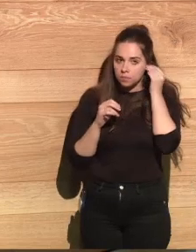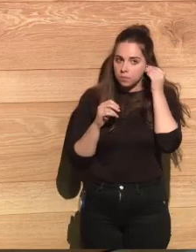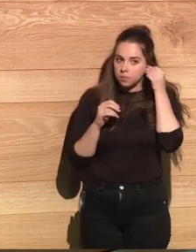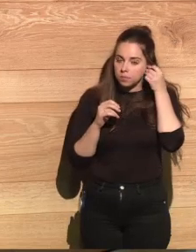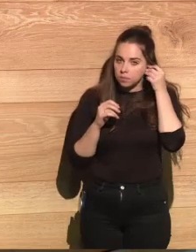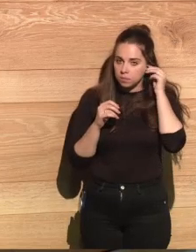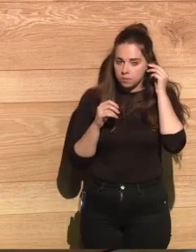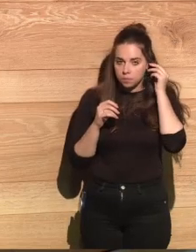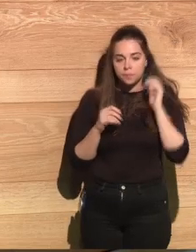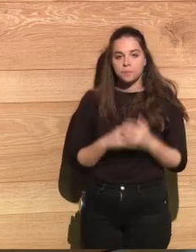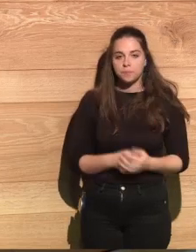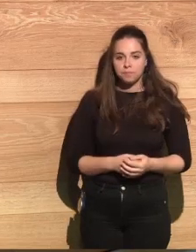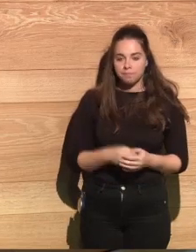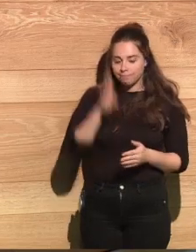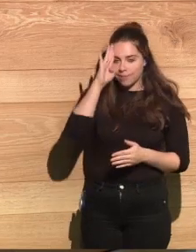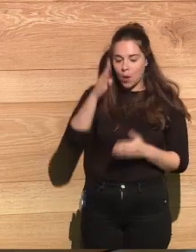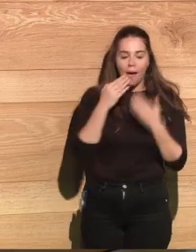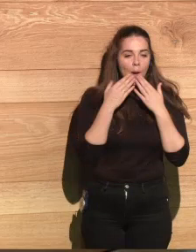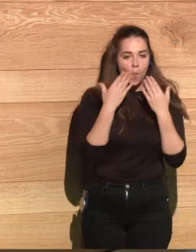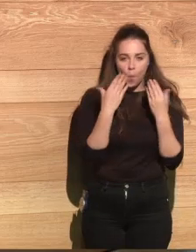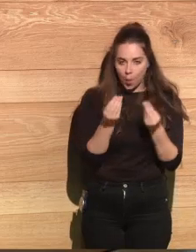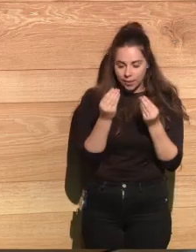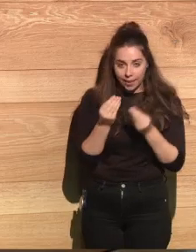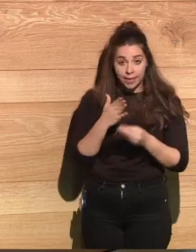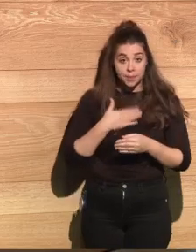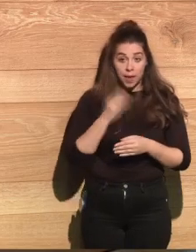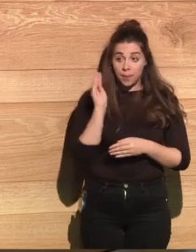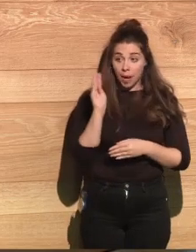Thank you so much. much. My question is for Setsuko.